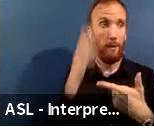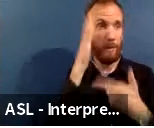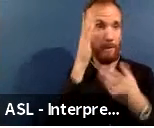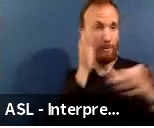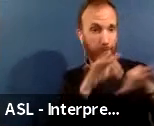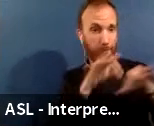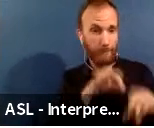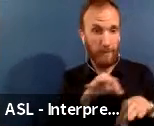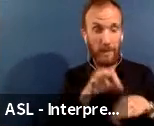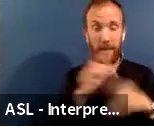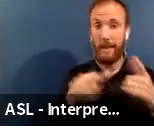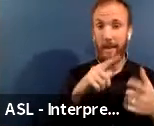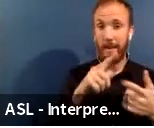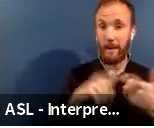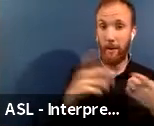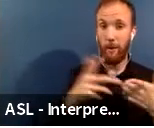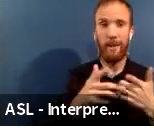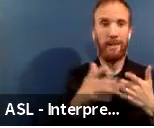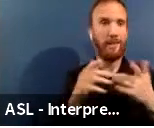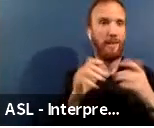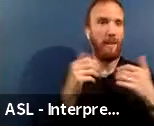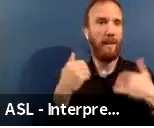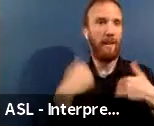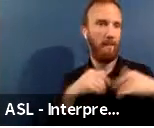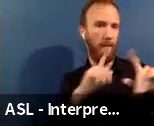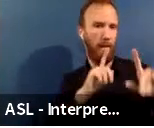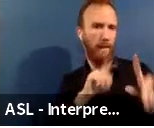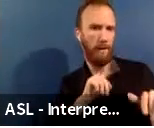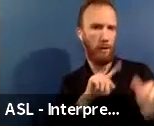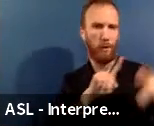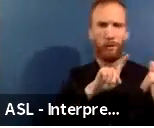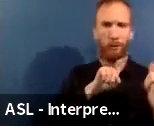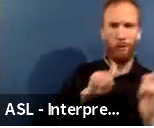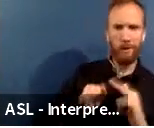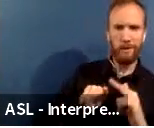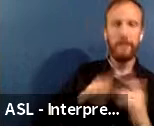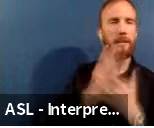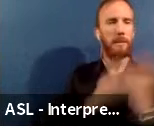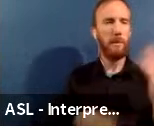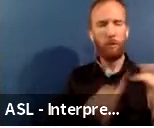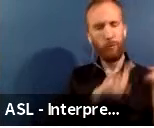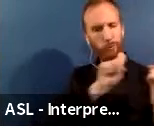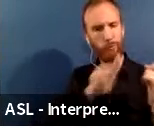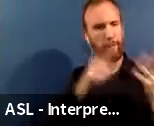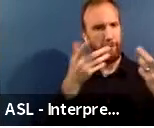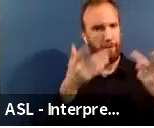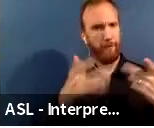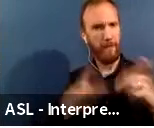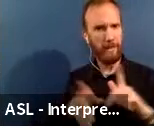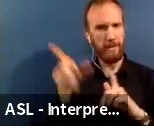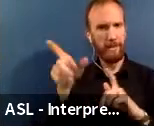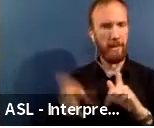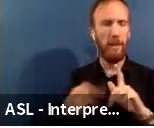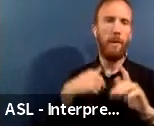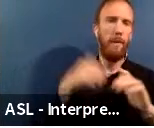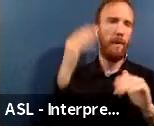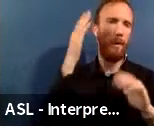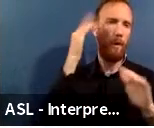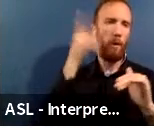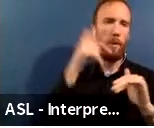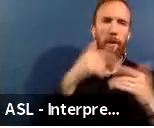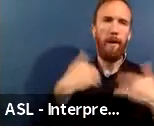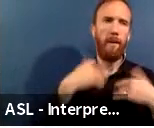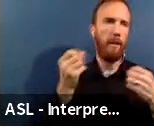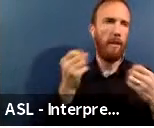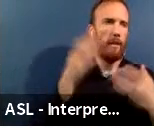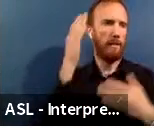of you have already submitted questions and we hope that we begin to sort of build everybody's knowledge around the capital investment process here in